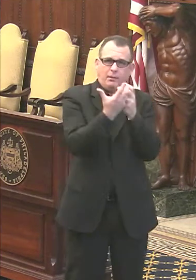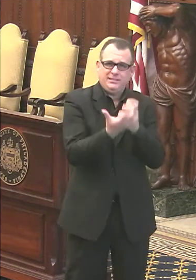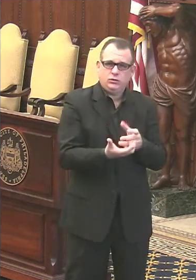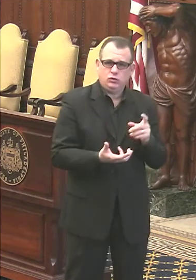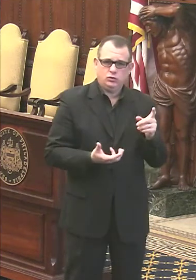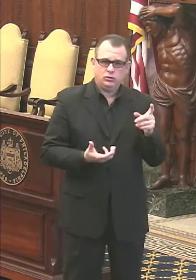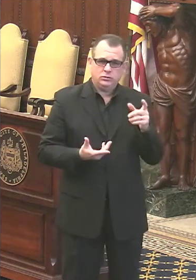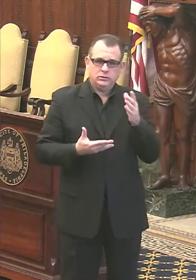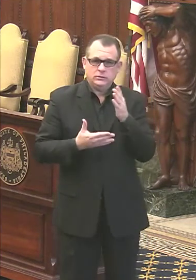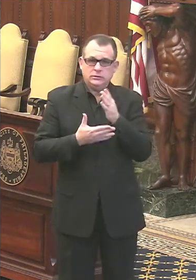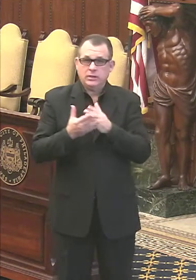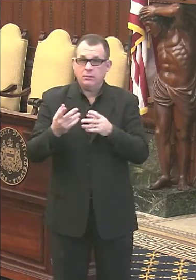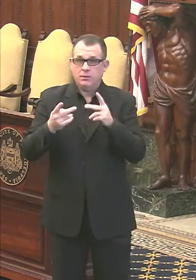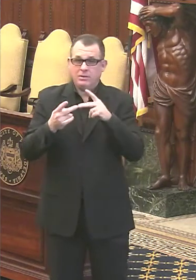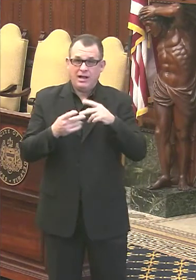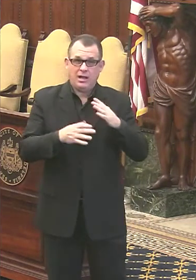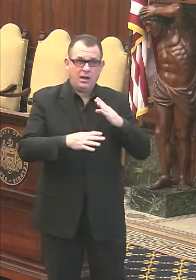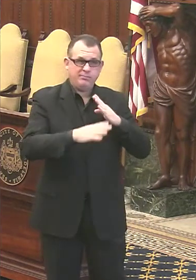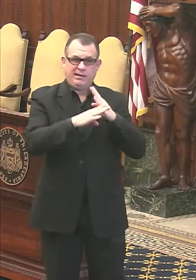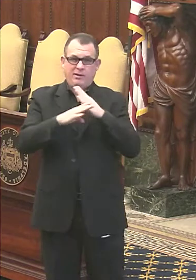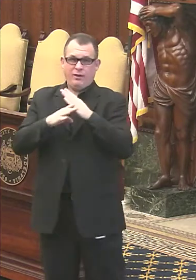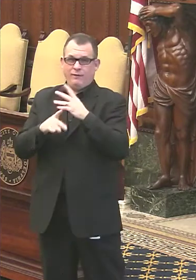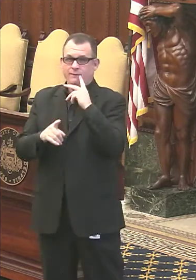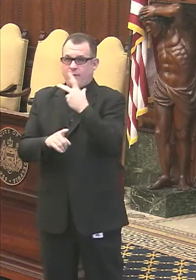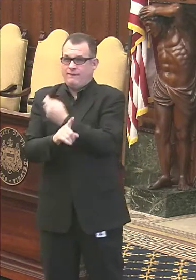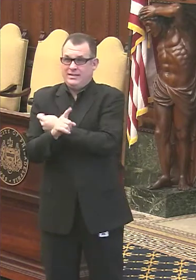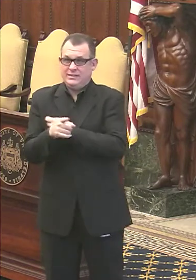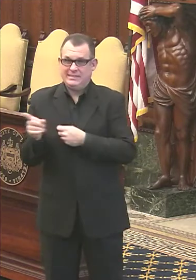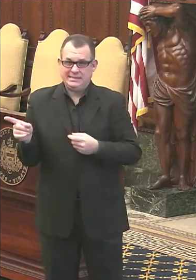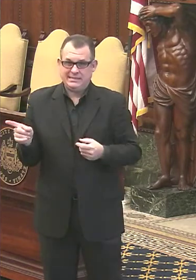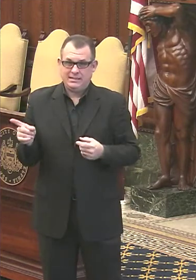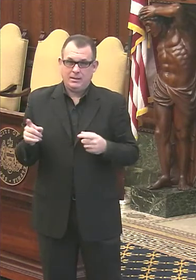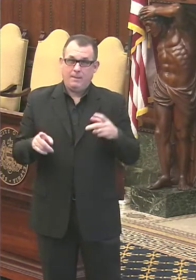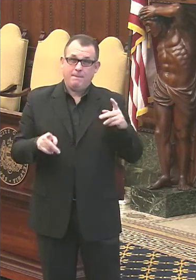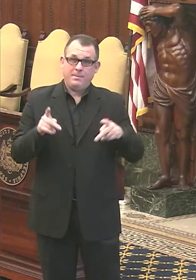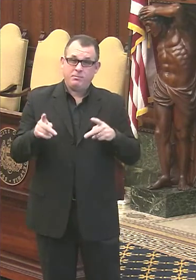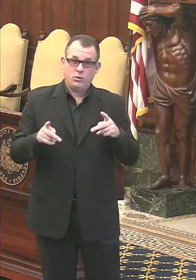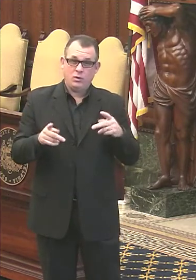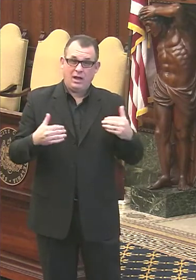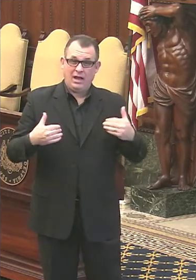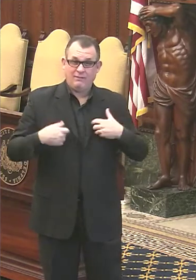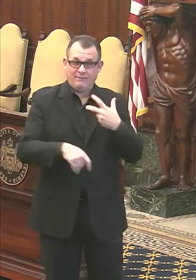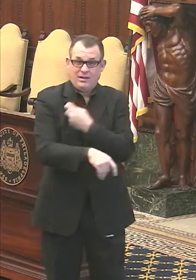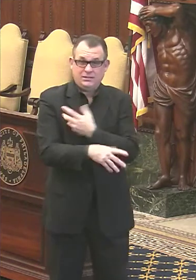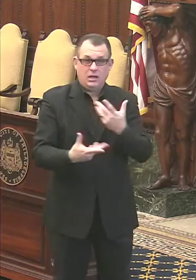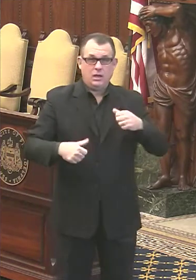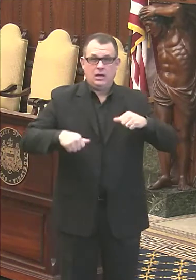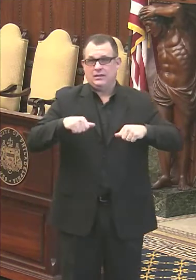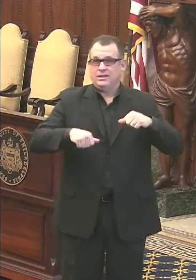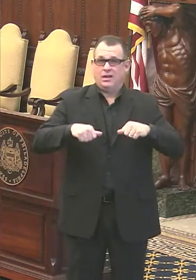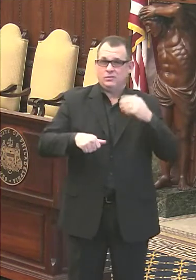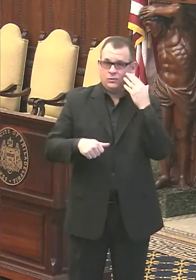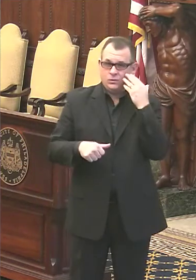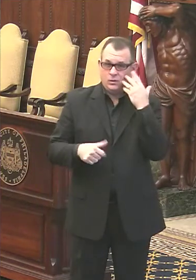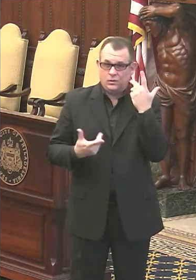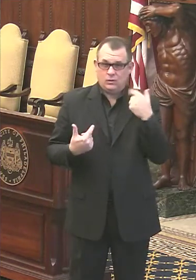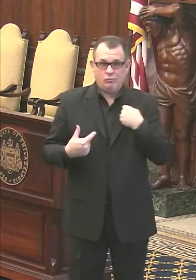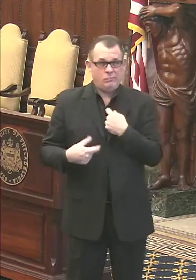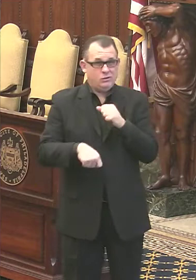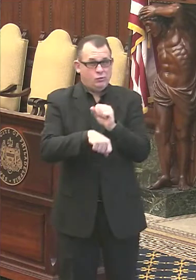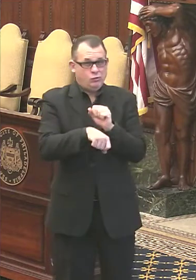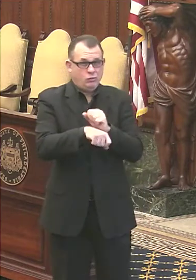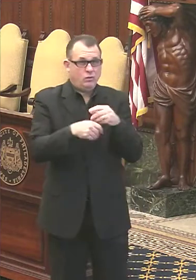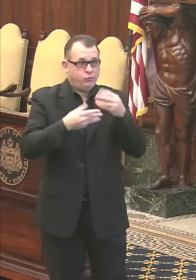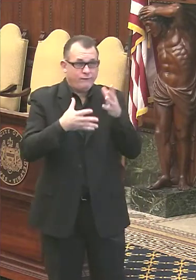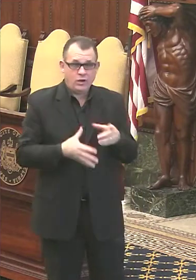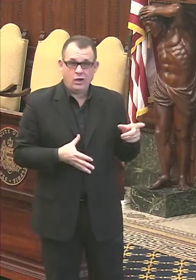places that may be barriers to being vaccinated, uh, people just having vaccine hesitancy. So we are, you know, we have worked with the providers to try to make